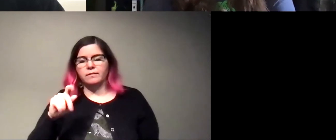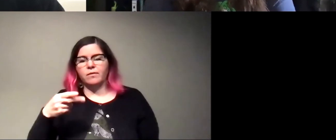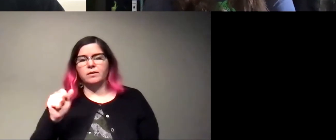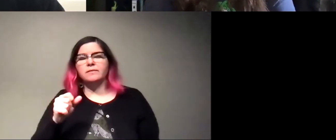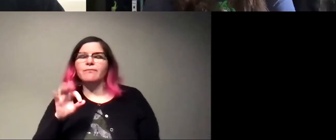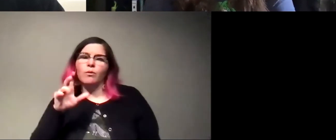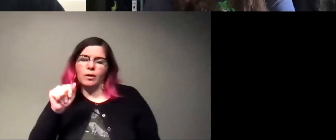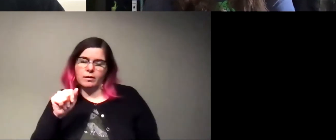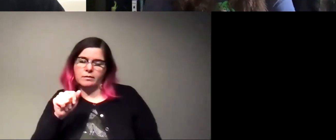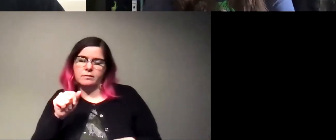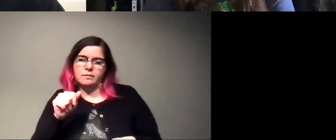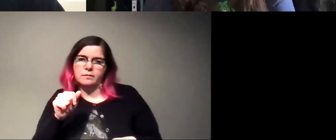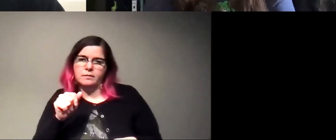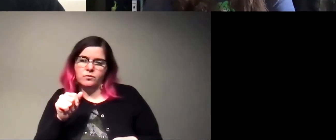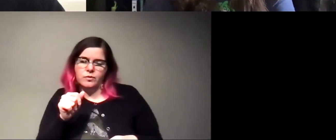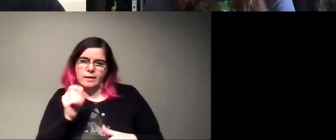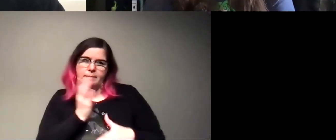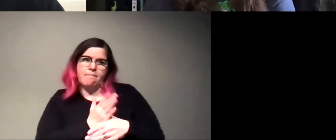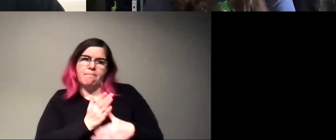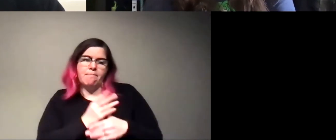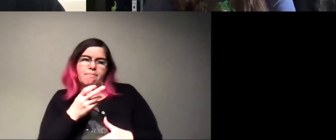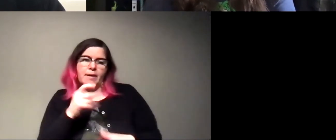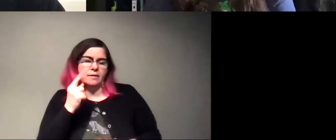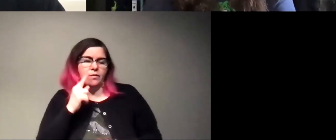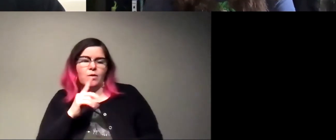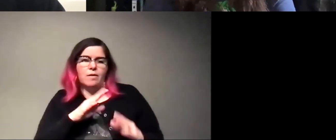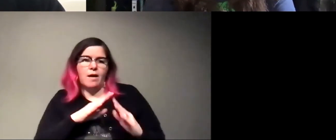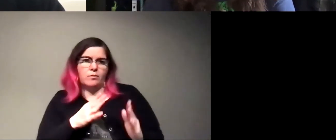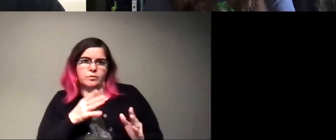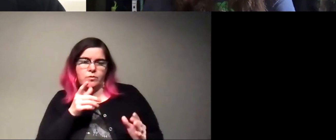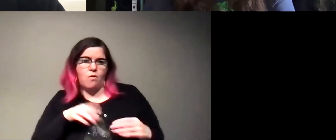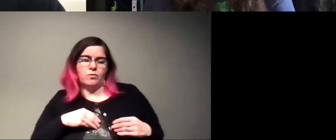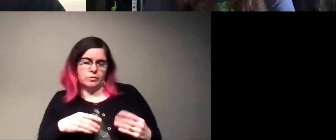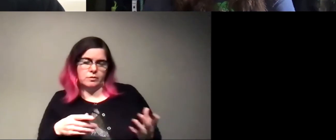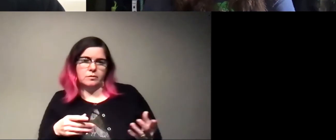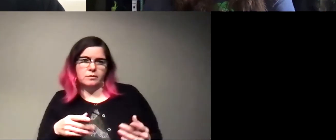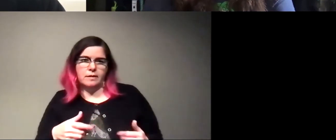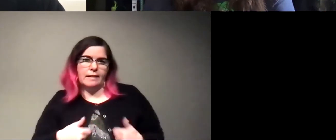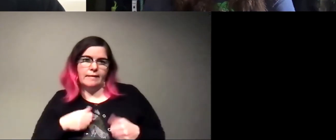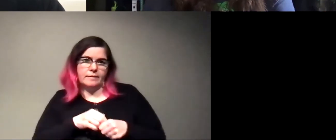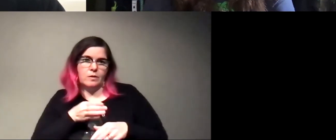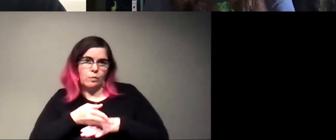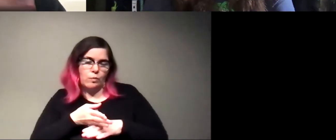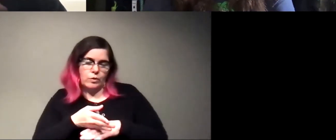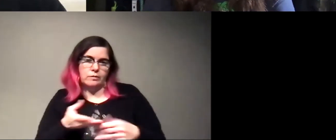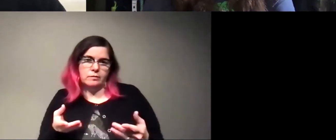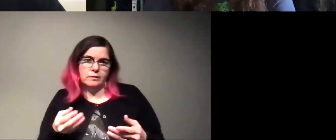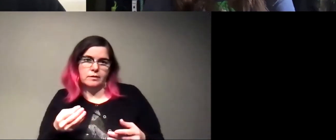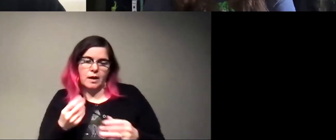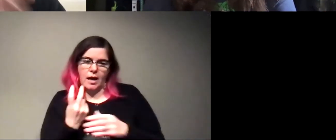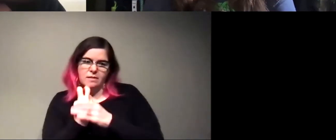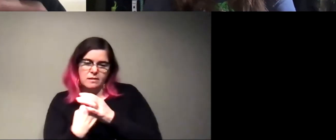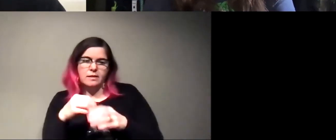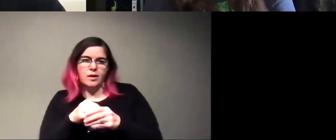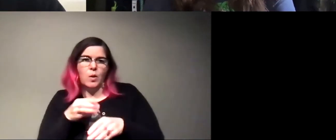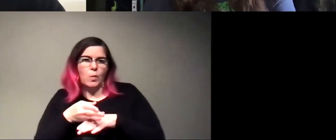carpenter ant is a pest for household owners because it likes to live in the wood, um, or likes to make, you know, eat, burrow into the wood,